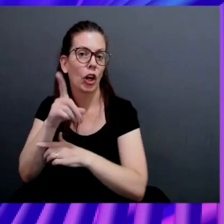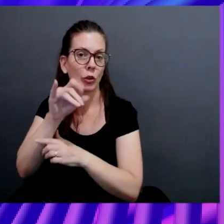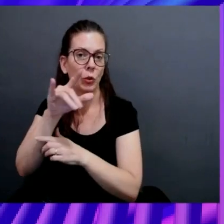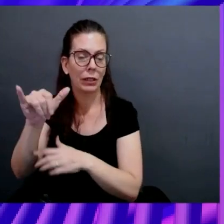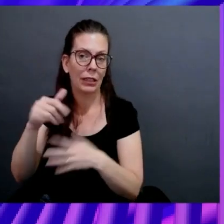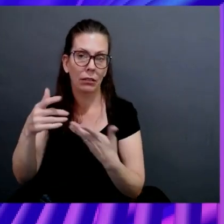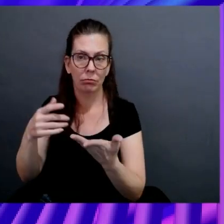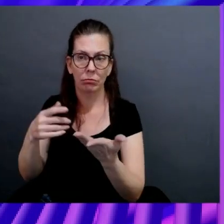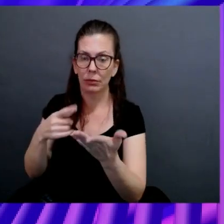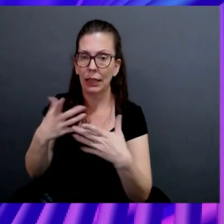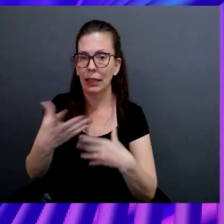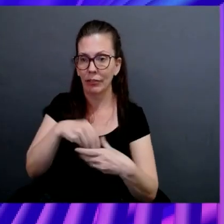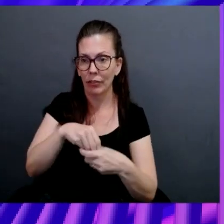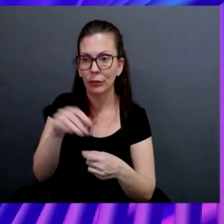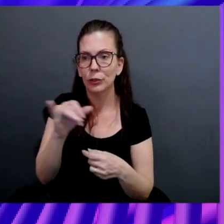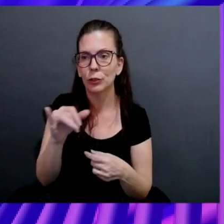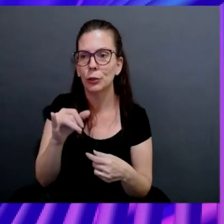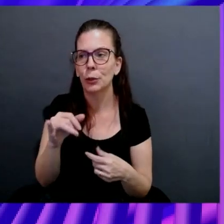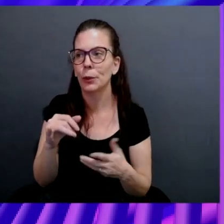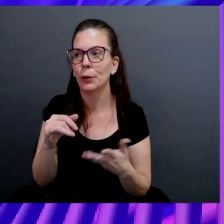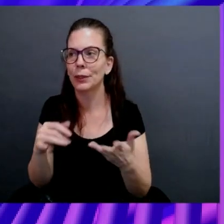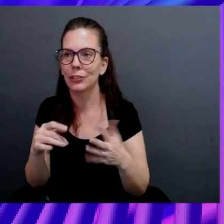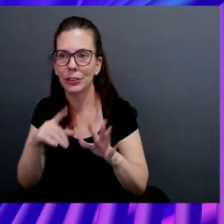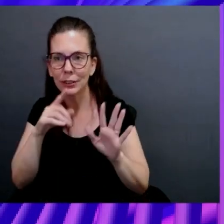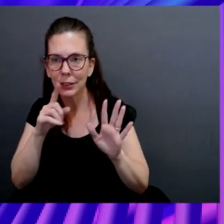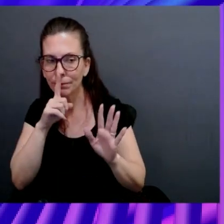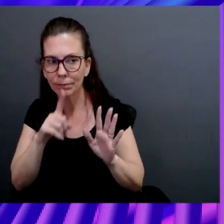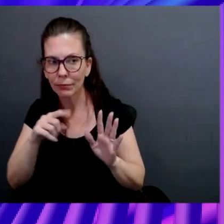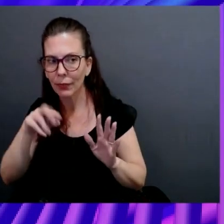just launched this Reinforce. Oh, hey.